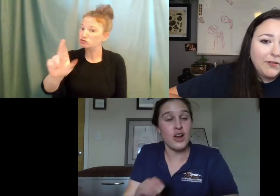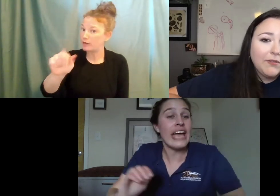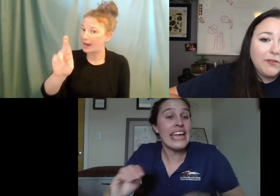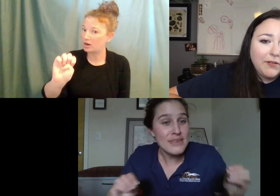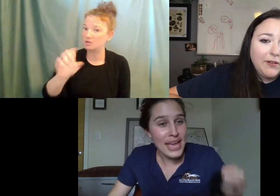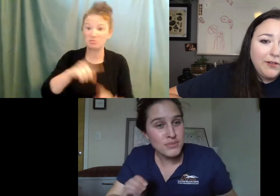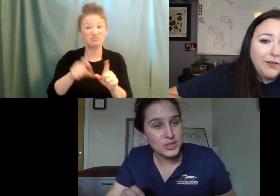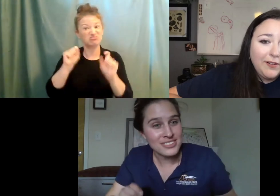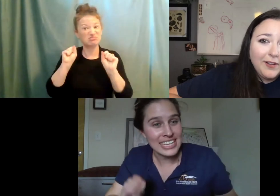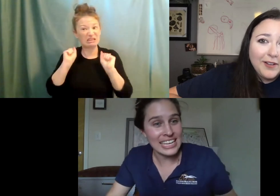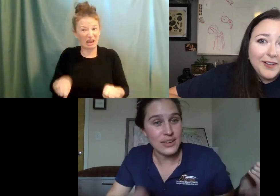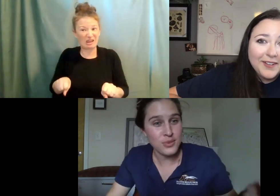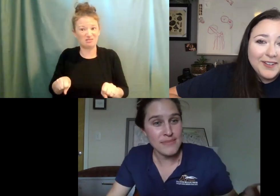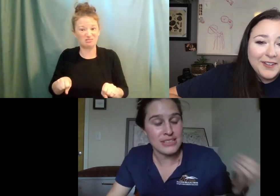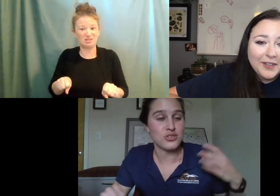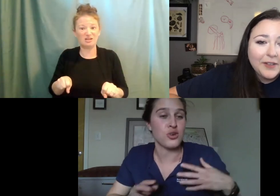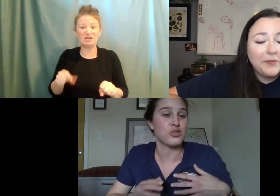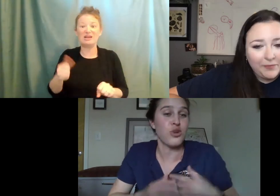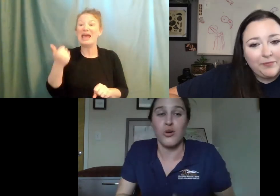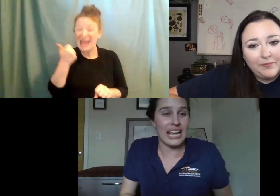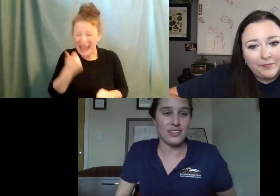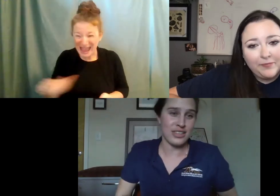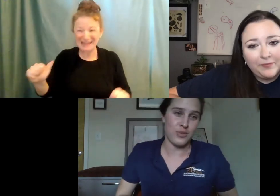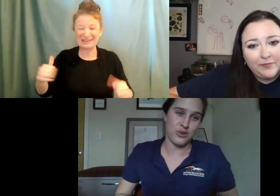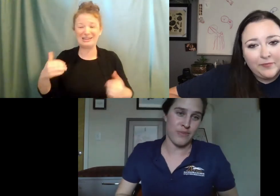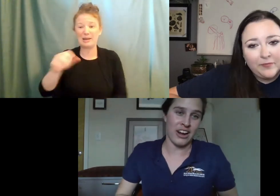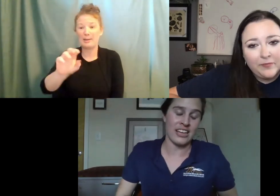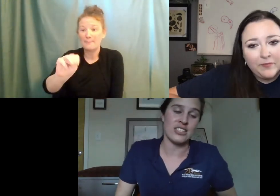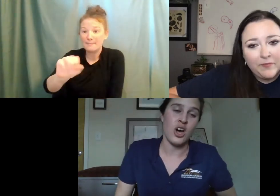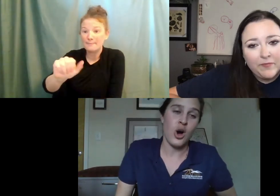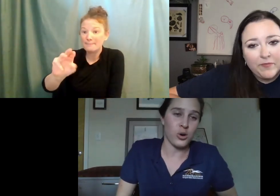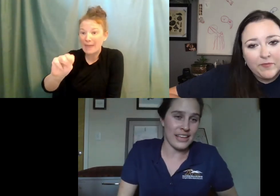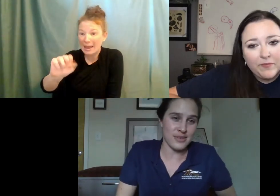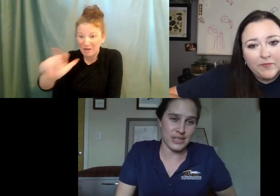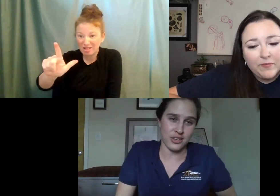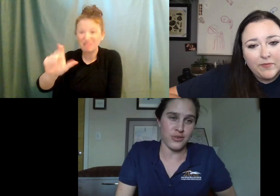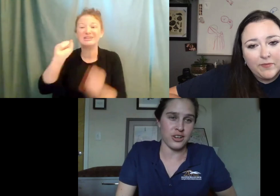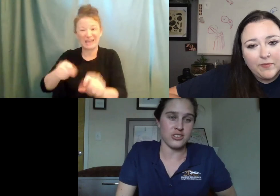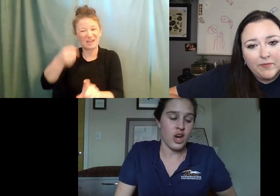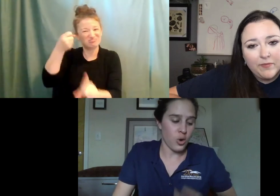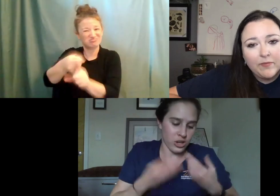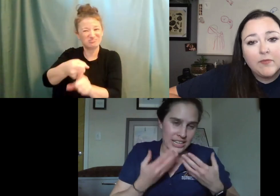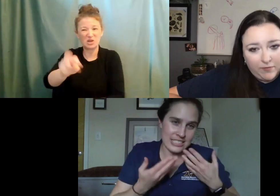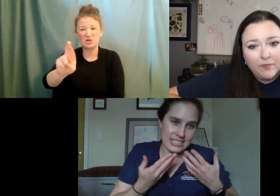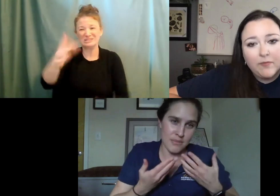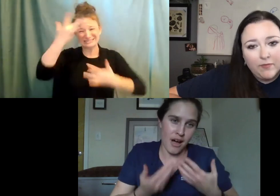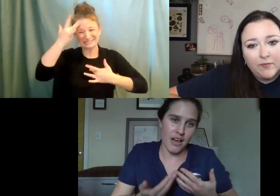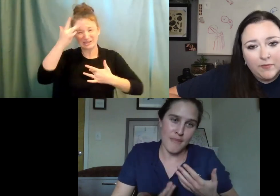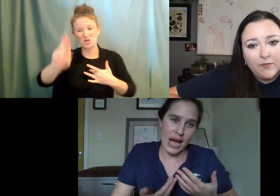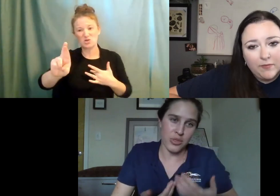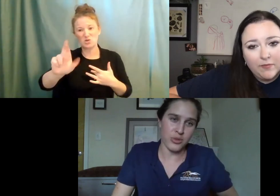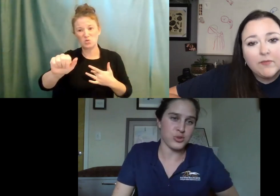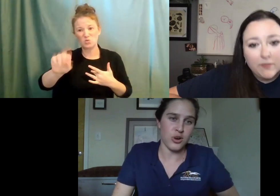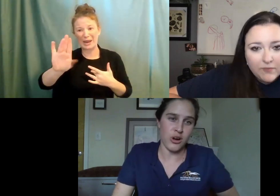it. And any mammal can get rabies. So don't handle them with your bare hands or let them lick your fingers or kiss them